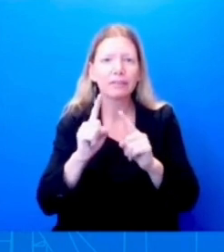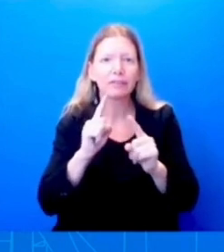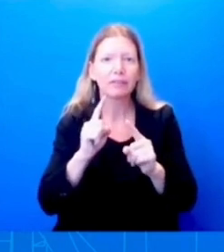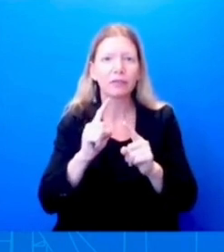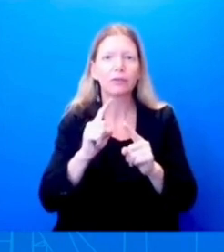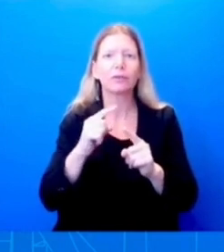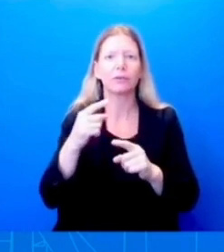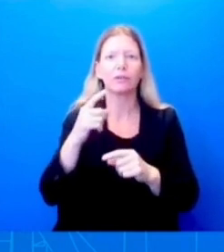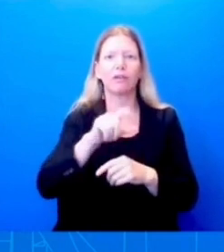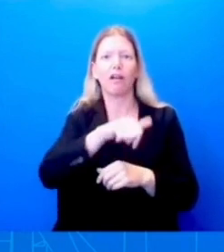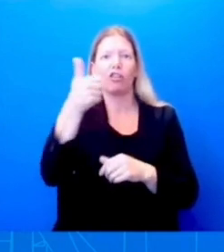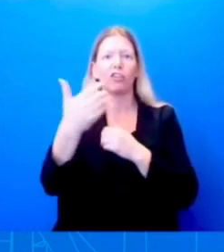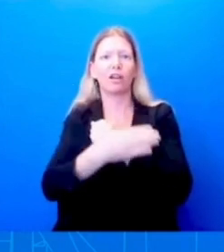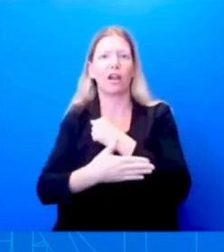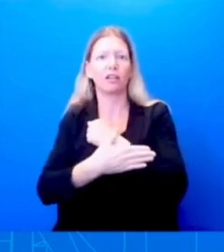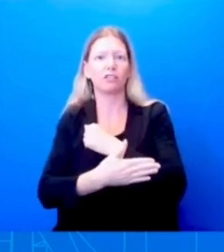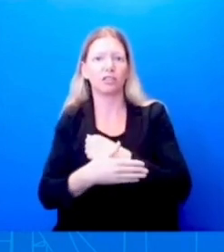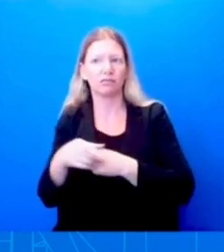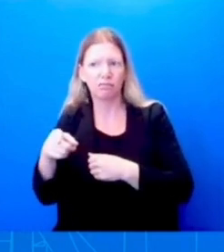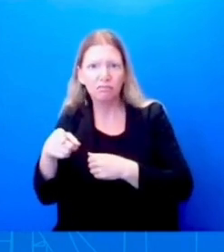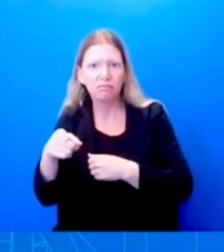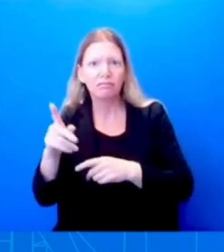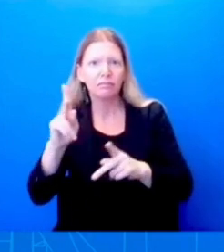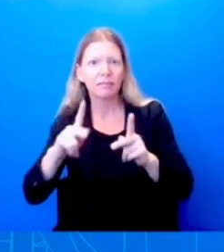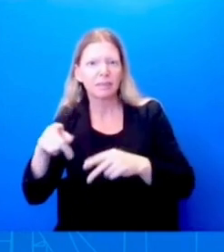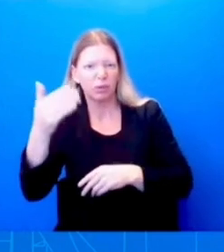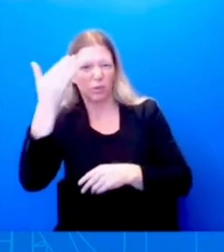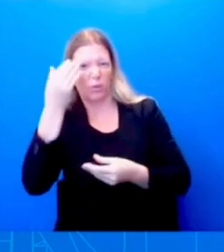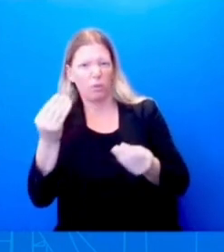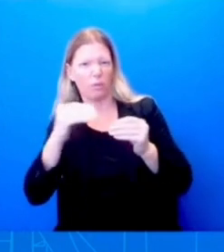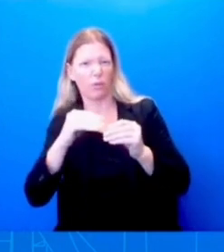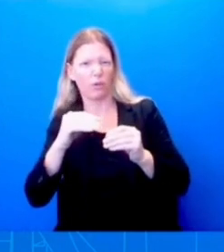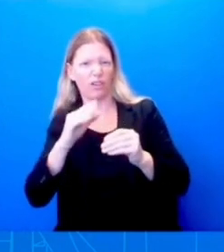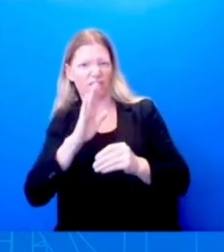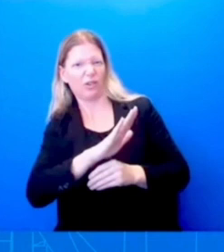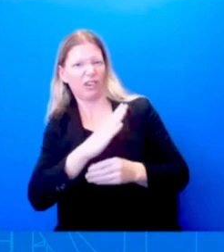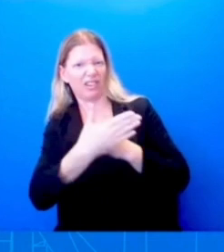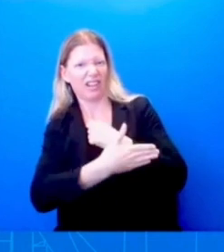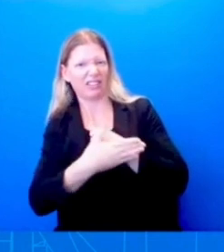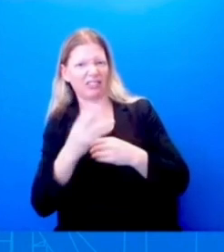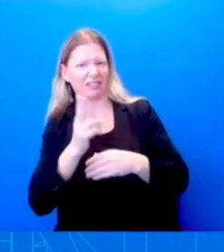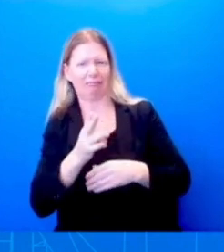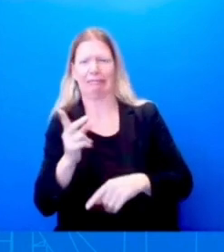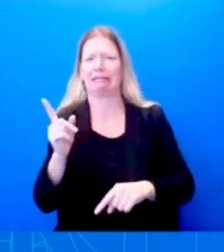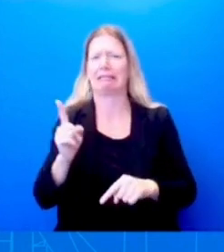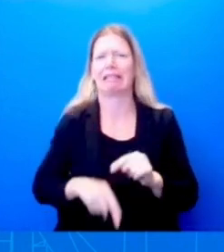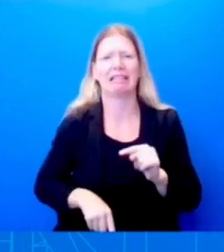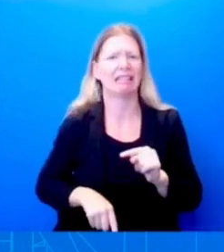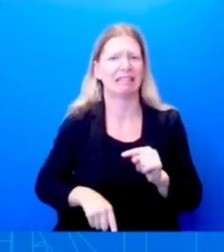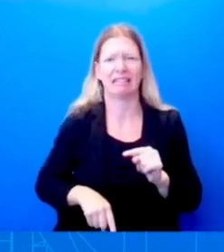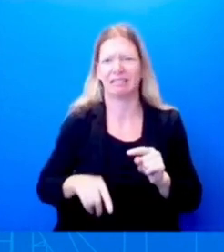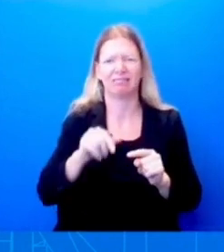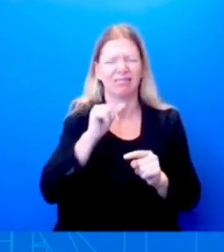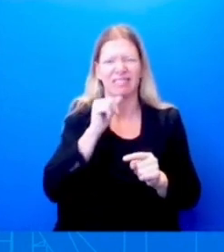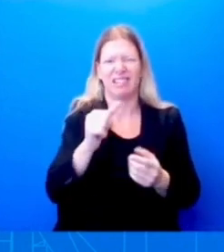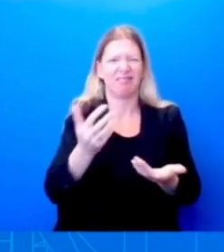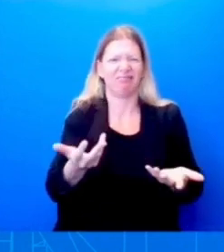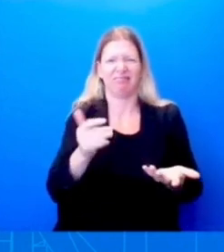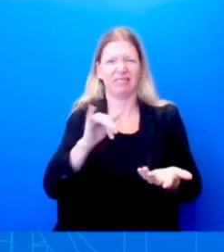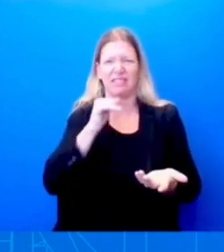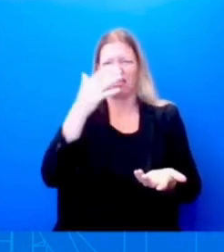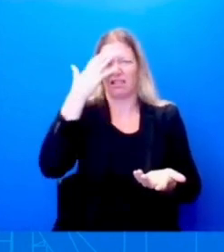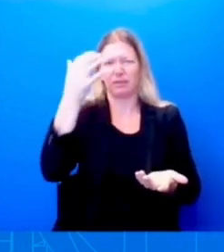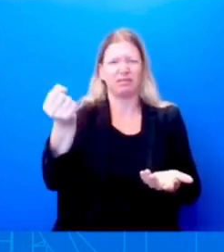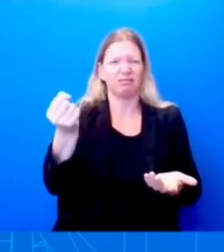purely as a matter of competition, not equity and common sense, it's important that children understand, again, the beauty of the greatest democratic